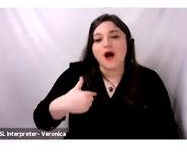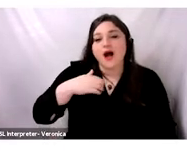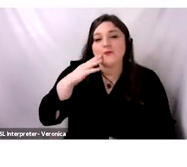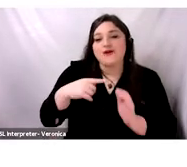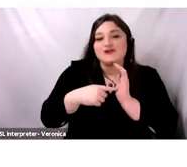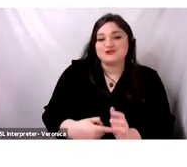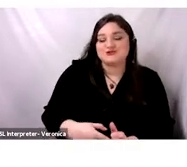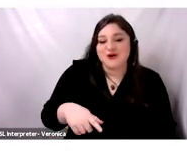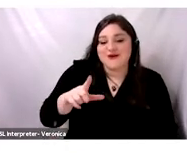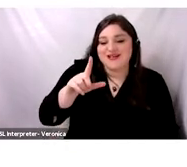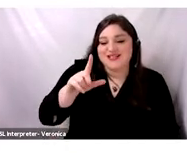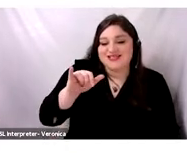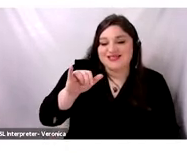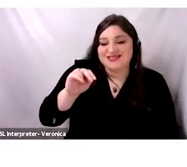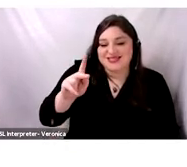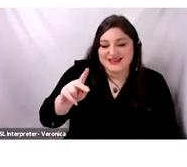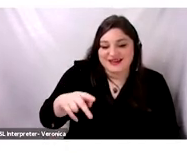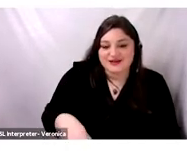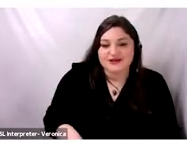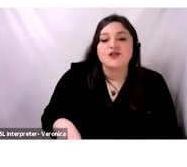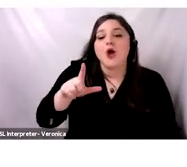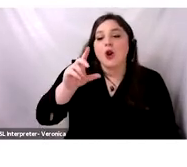The oud is the traditional lute.